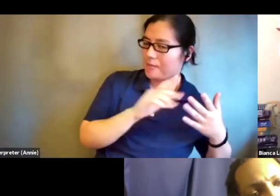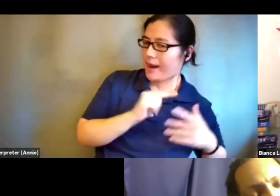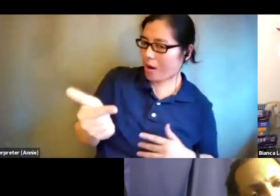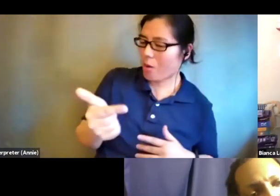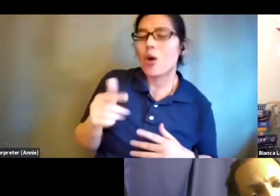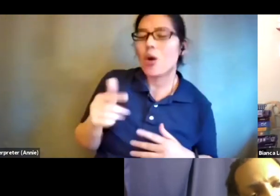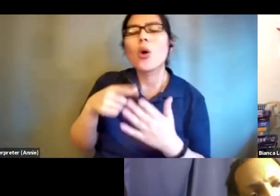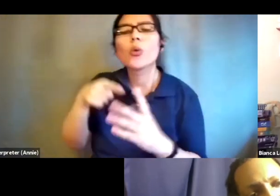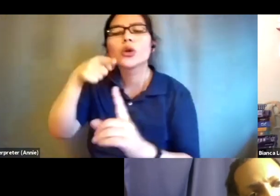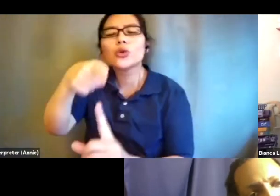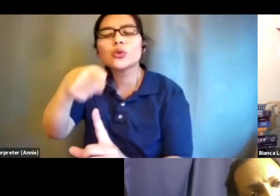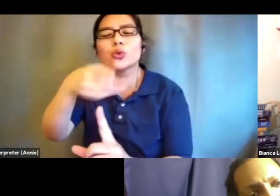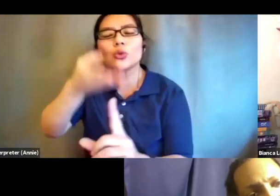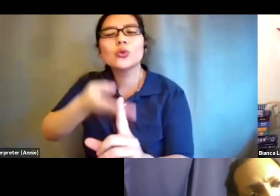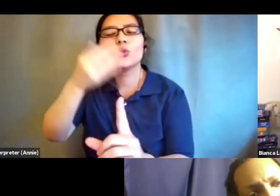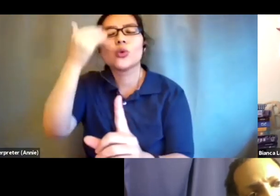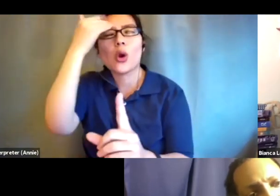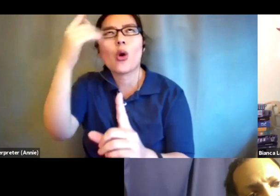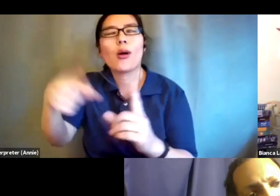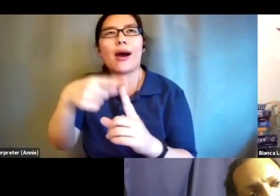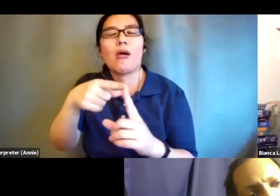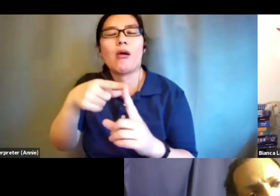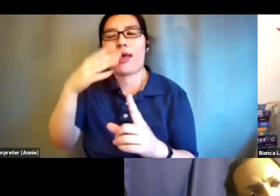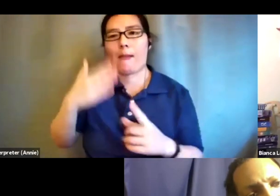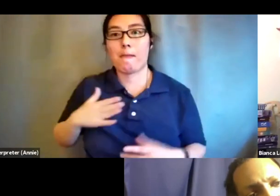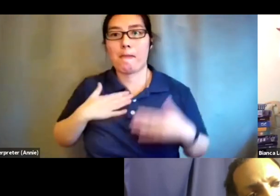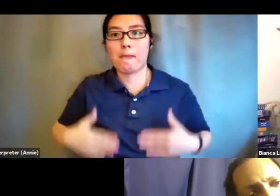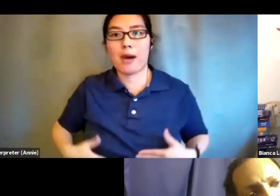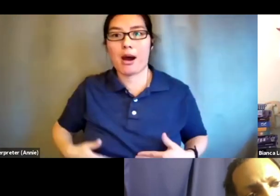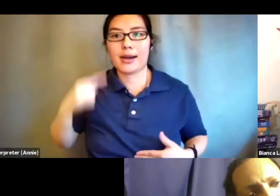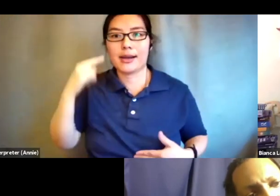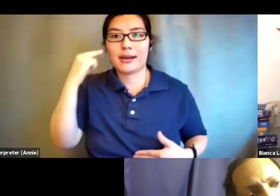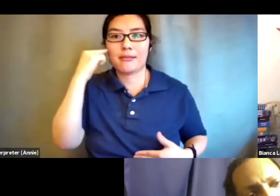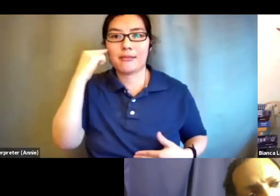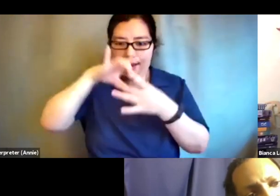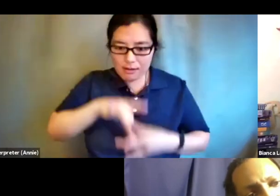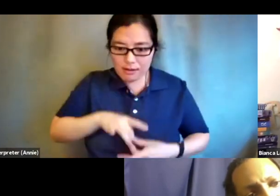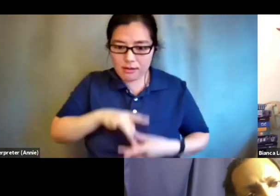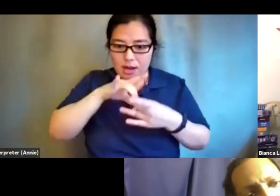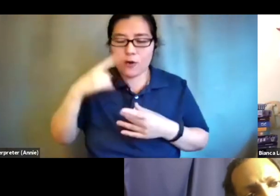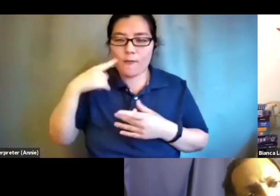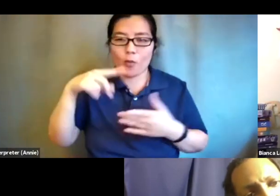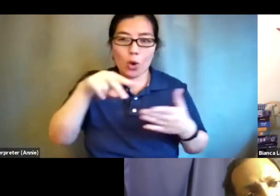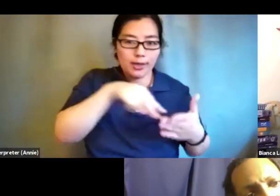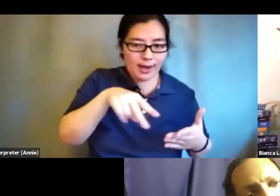about the body mind connection for dancers especially deaf dancers